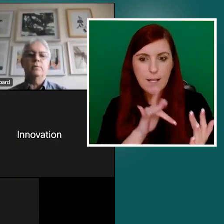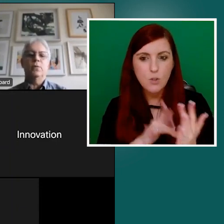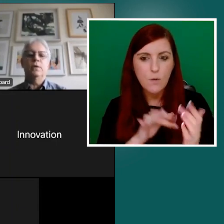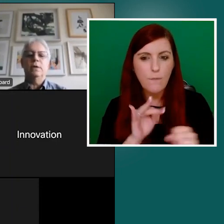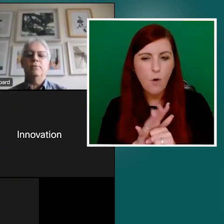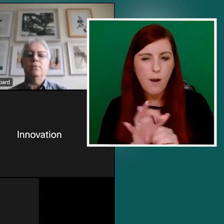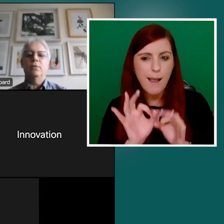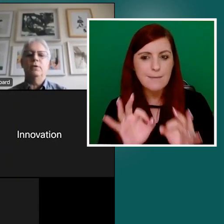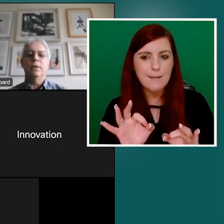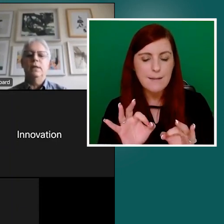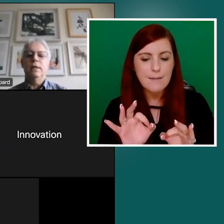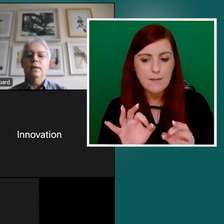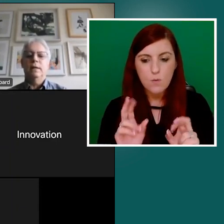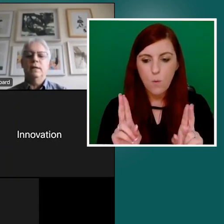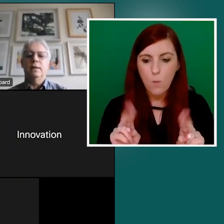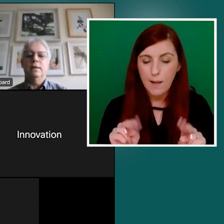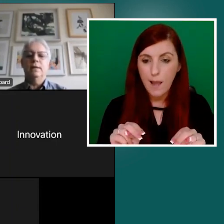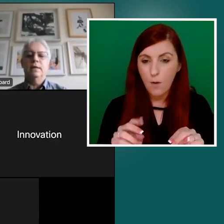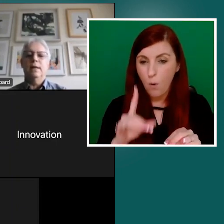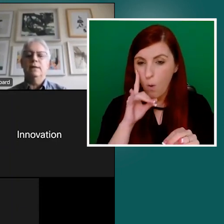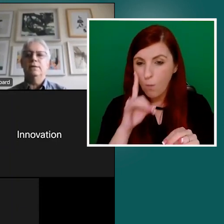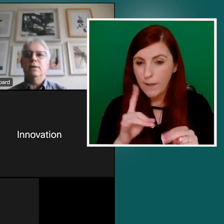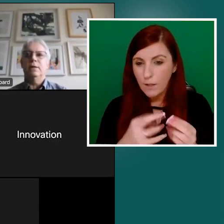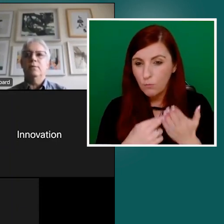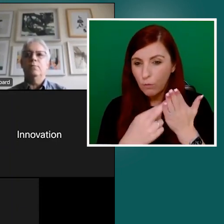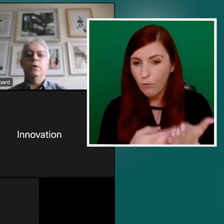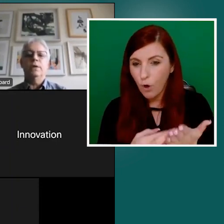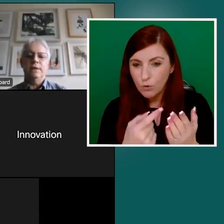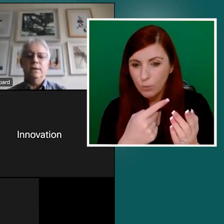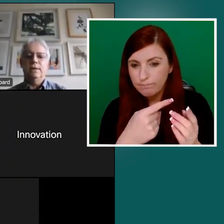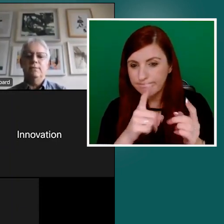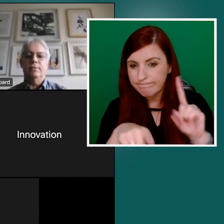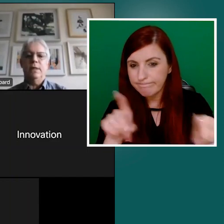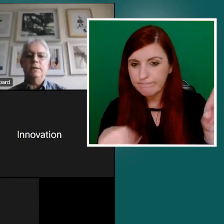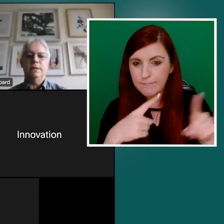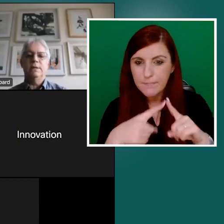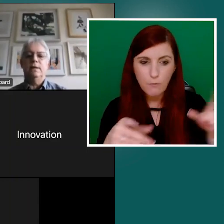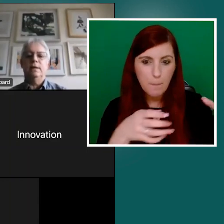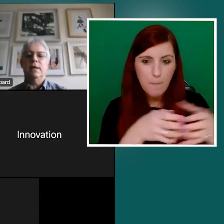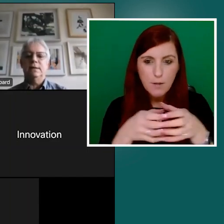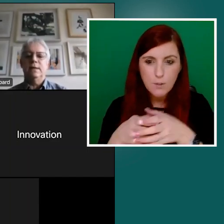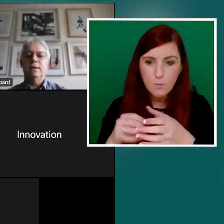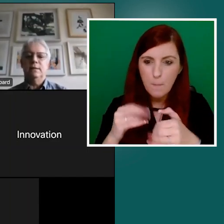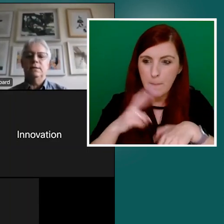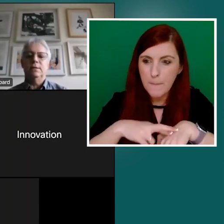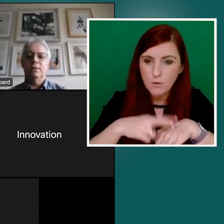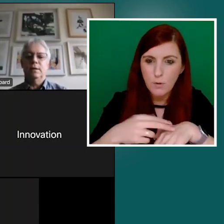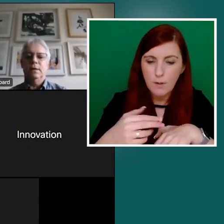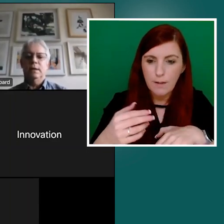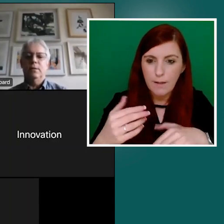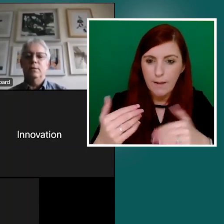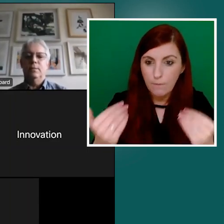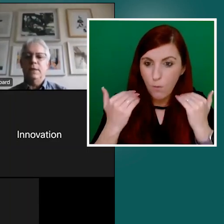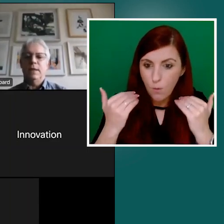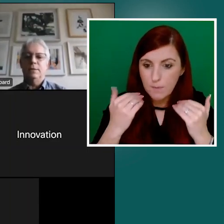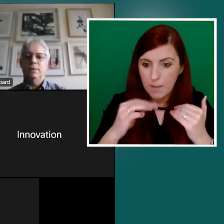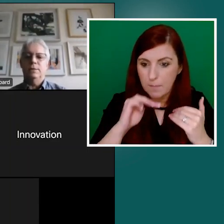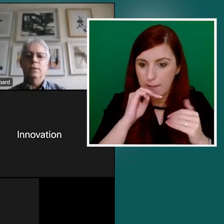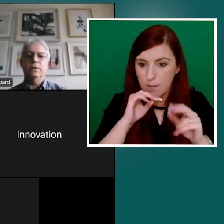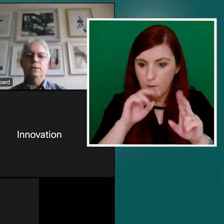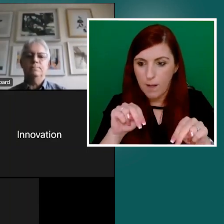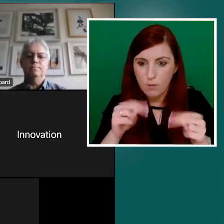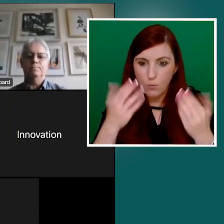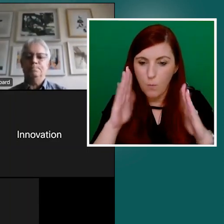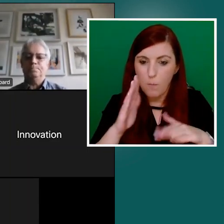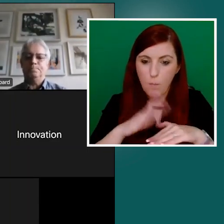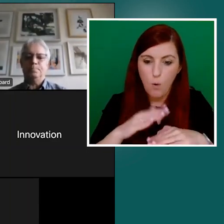who are more informed on, on that and share more detailed information, uh, as needed. So hopefully that answers